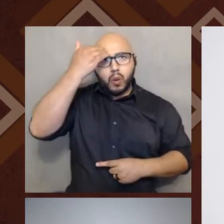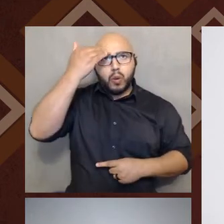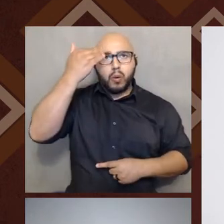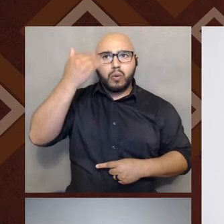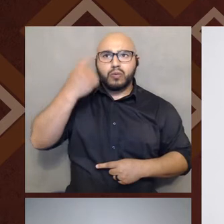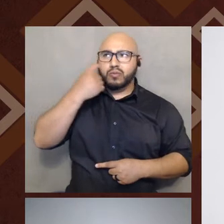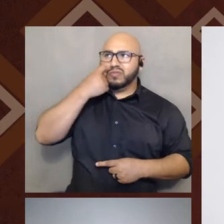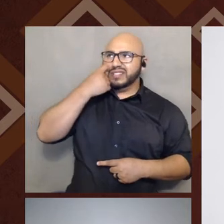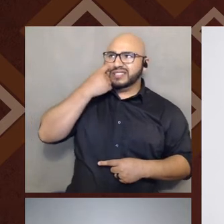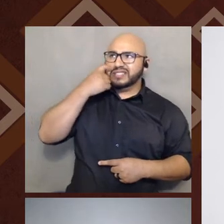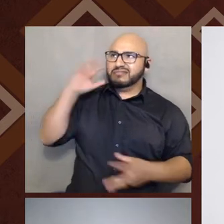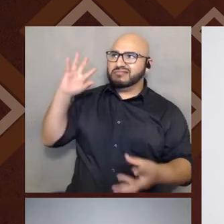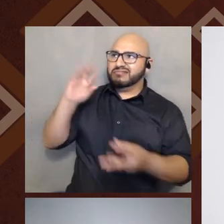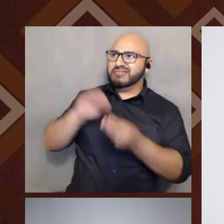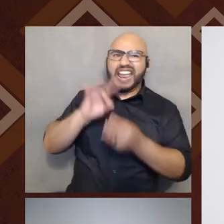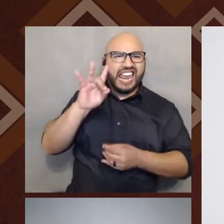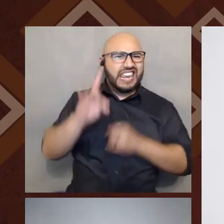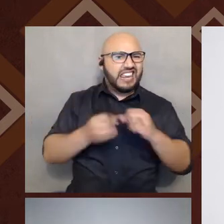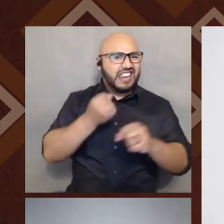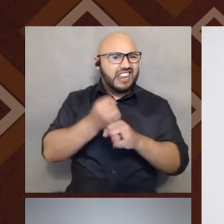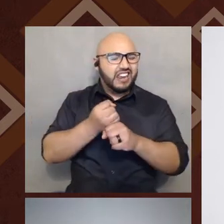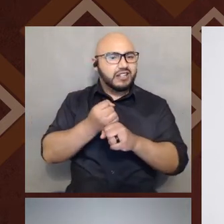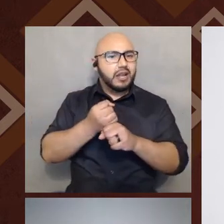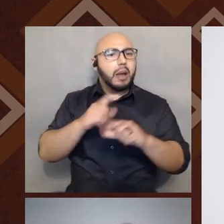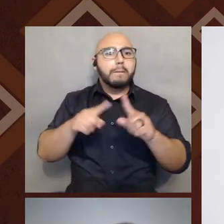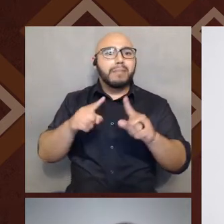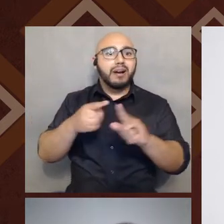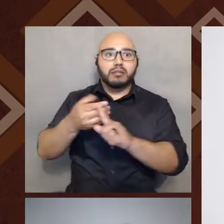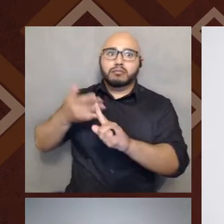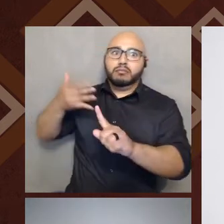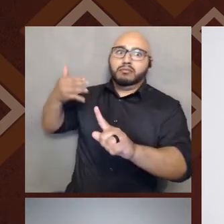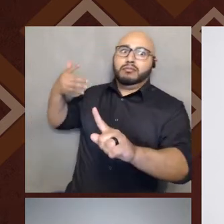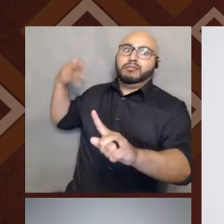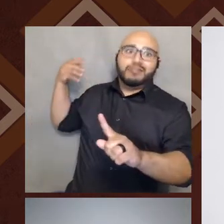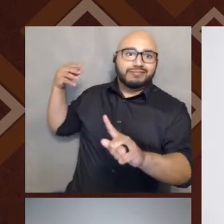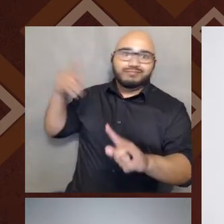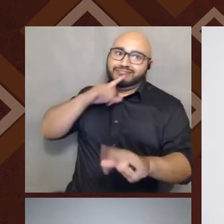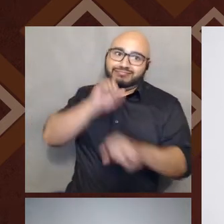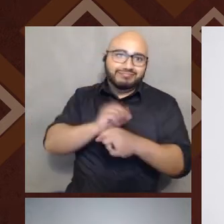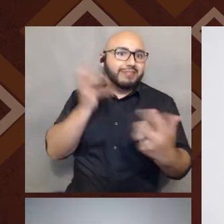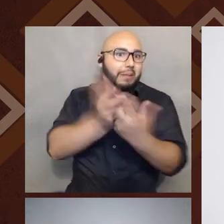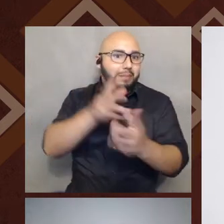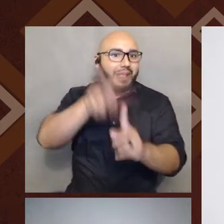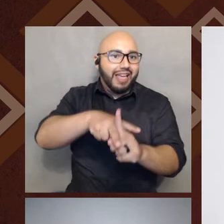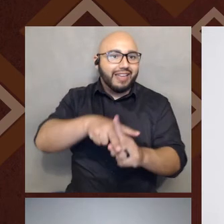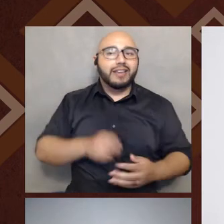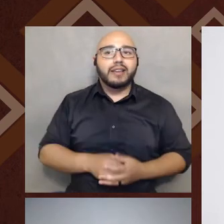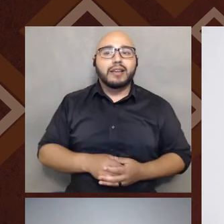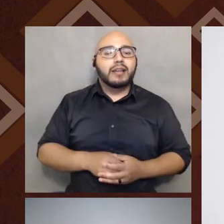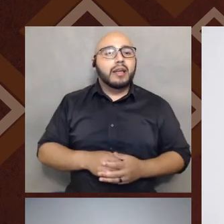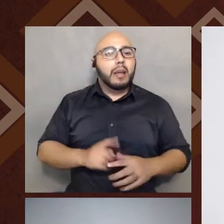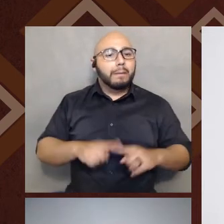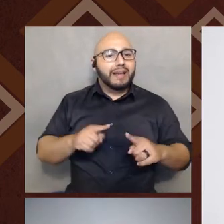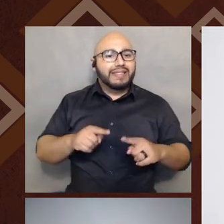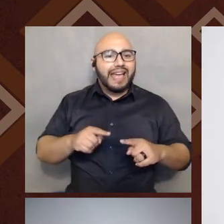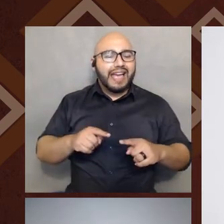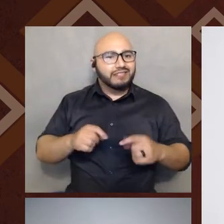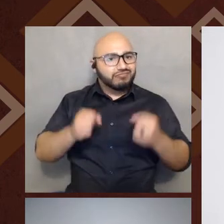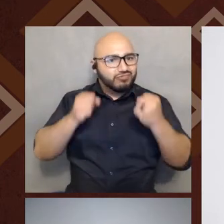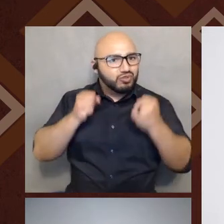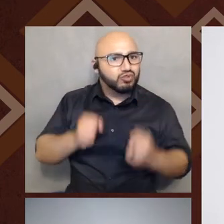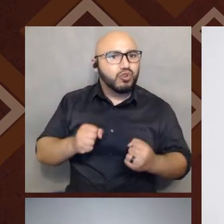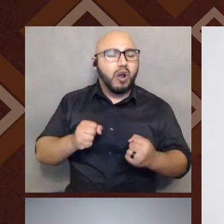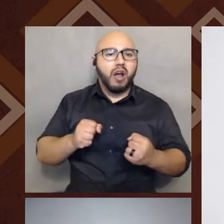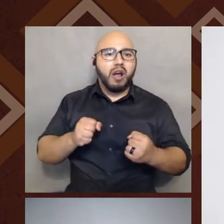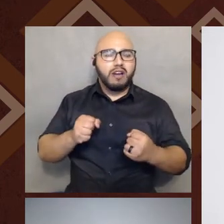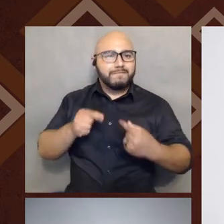last eight years, but I feel like this is true for so many more years than that. Um, there is a deep tension around migration that